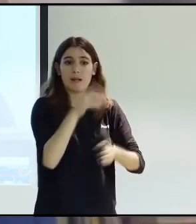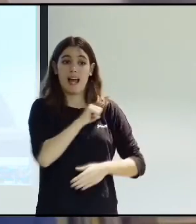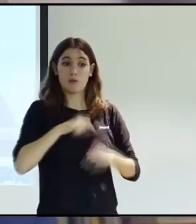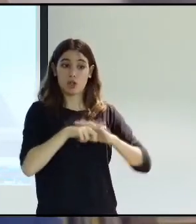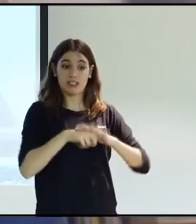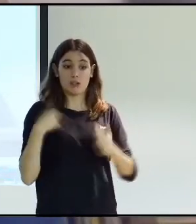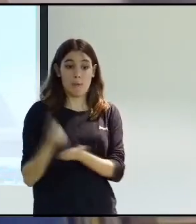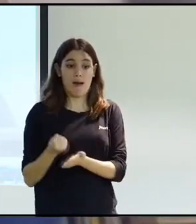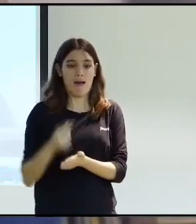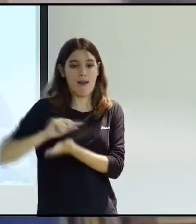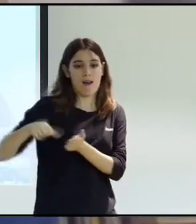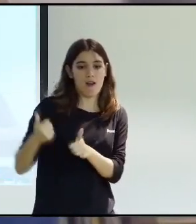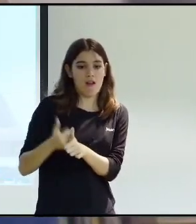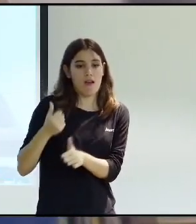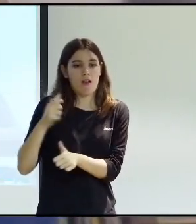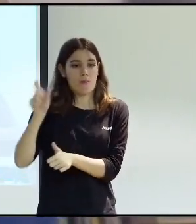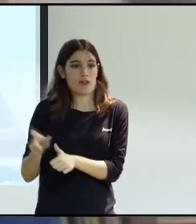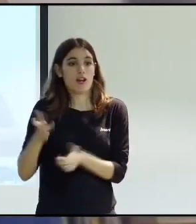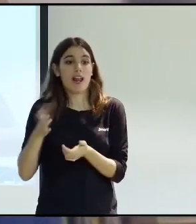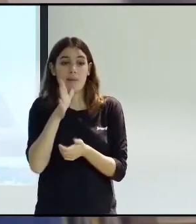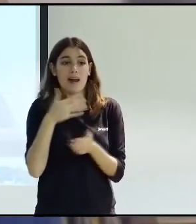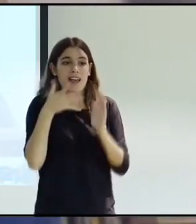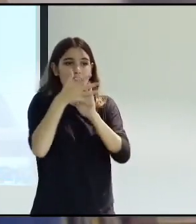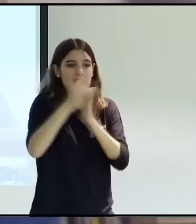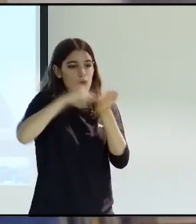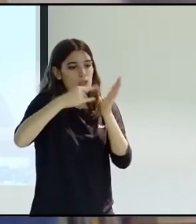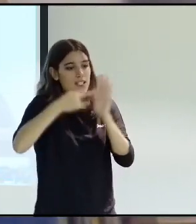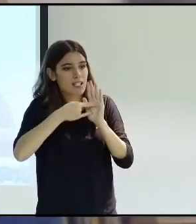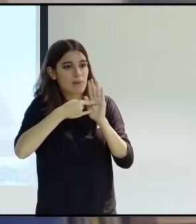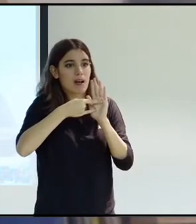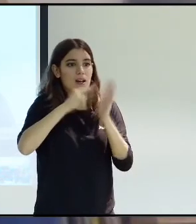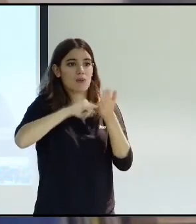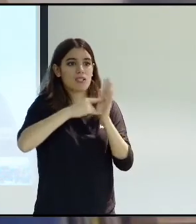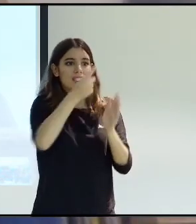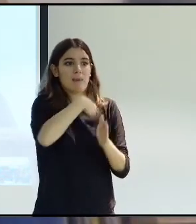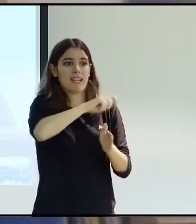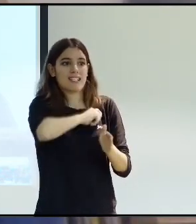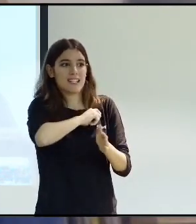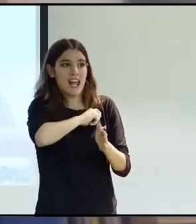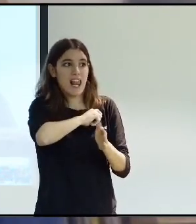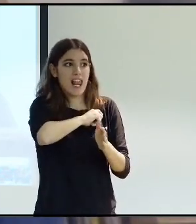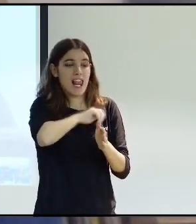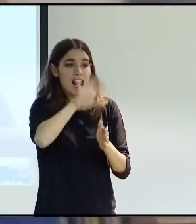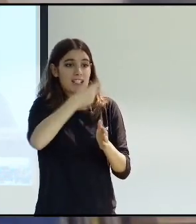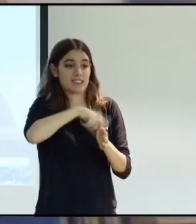for the self-management of independent living, where we have a state system,